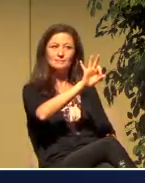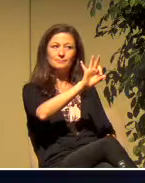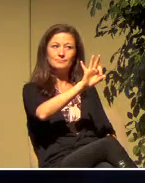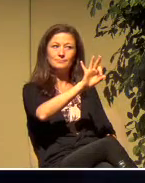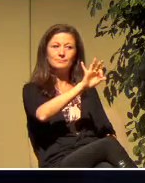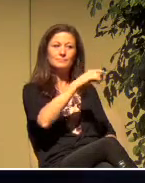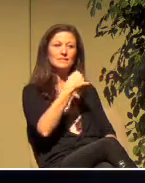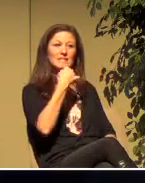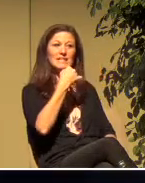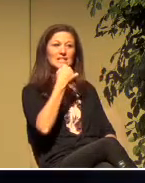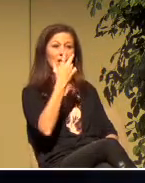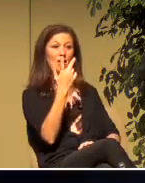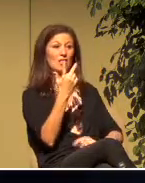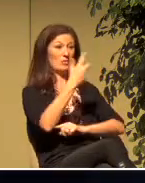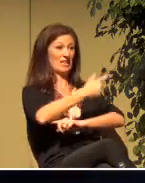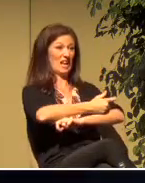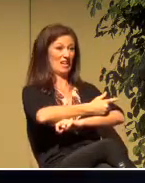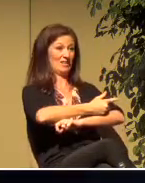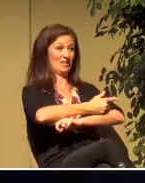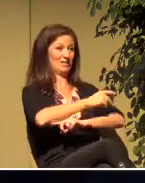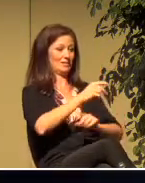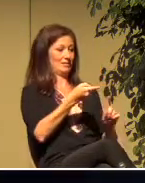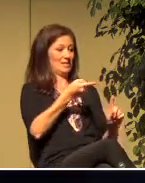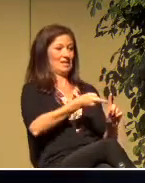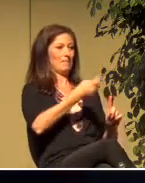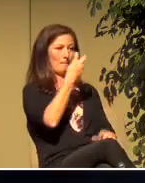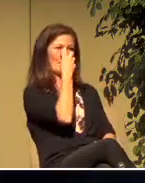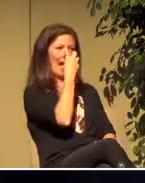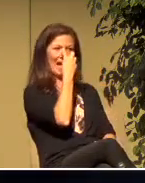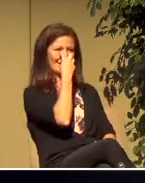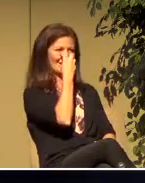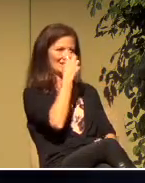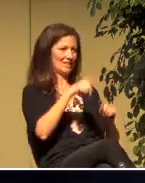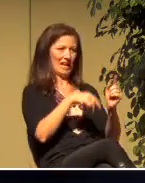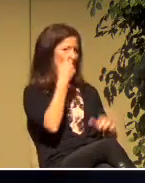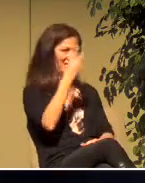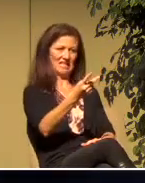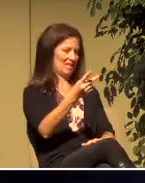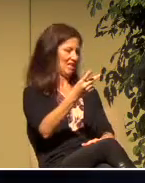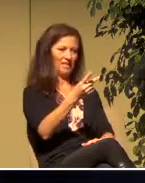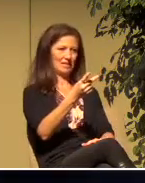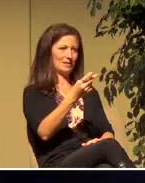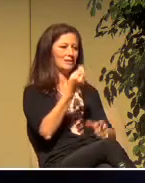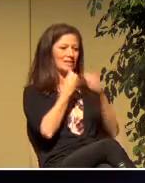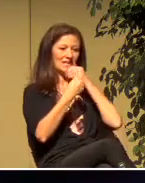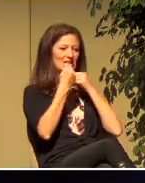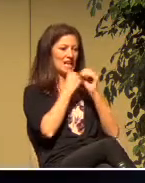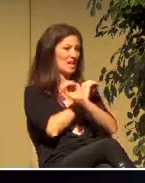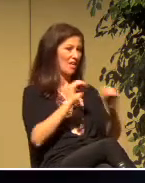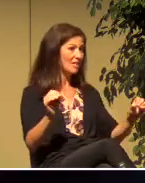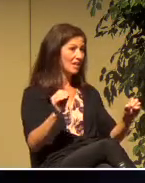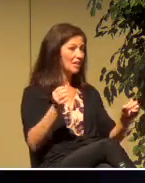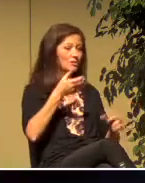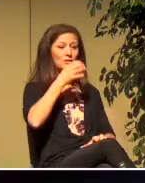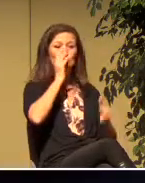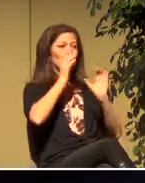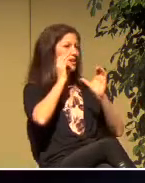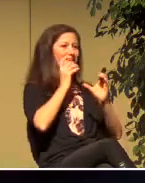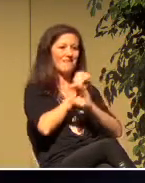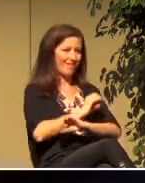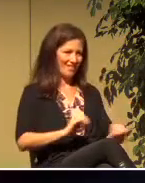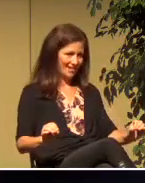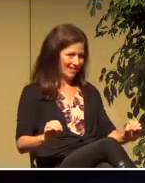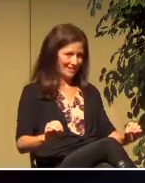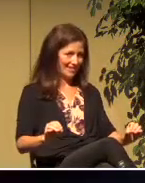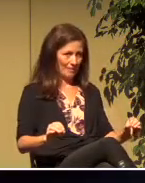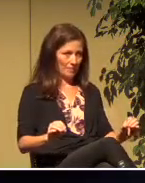For three days Saul was blind. He did not eat or drink. Now I can't help but make another